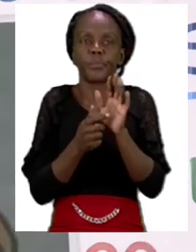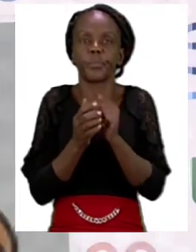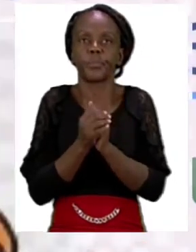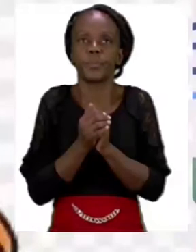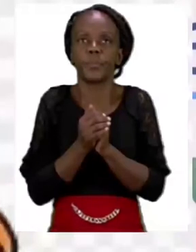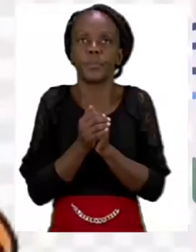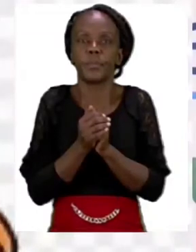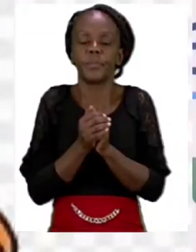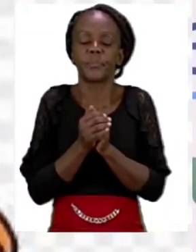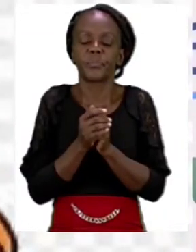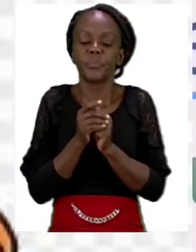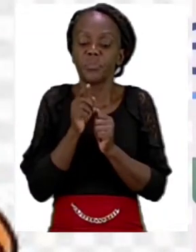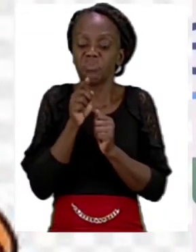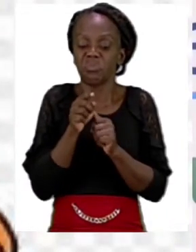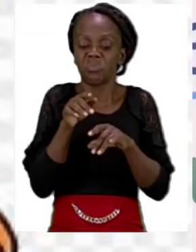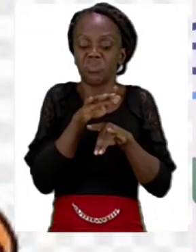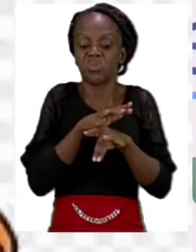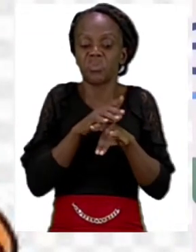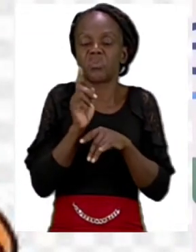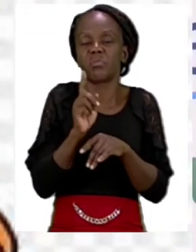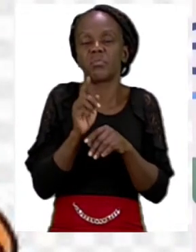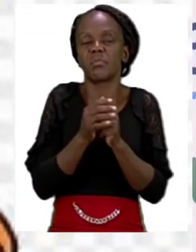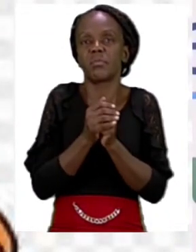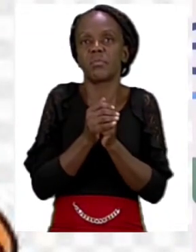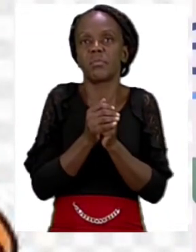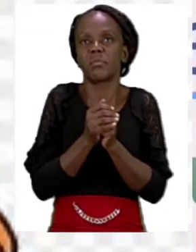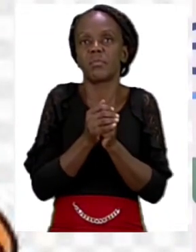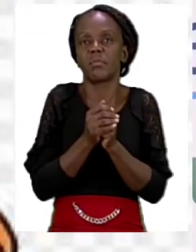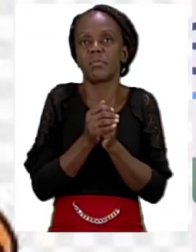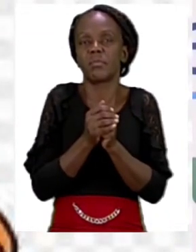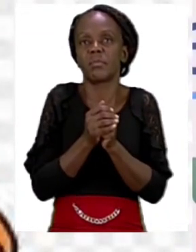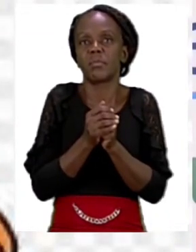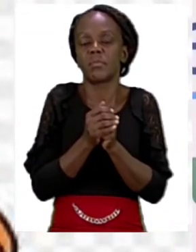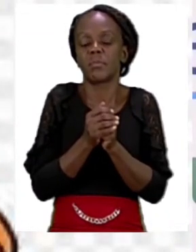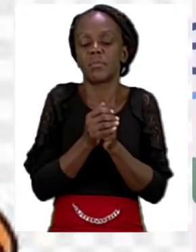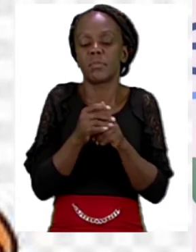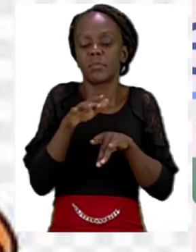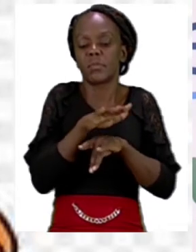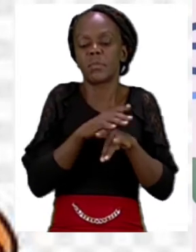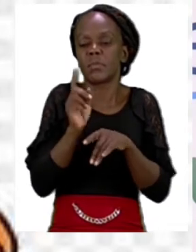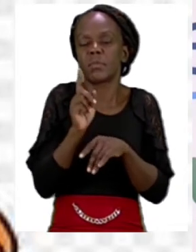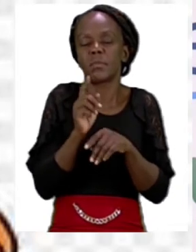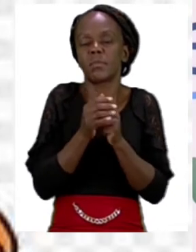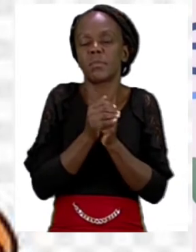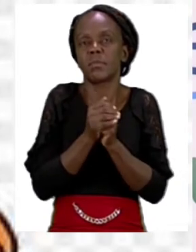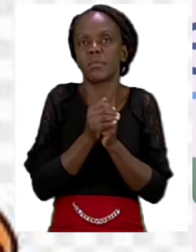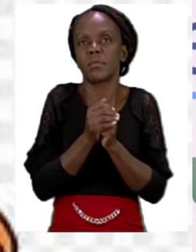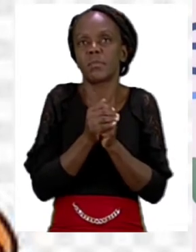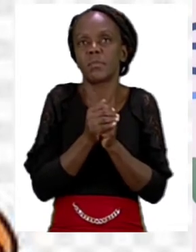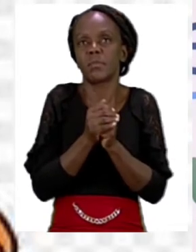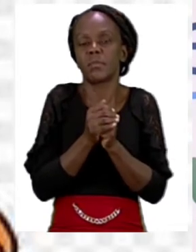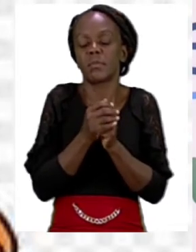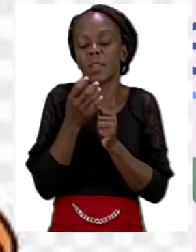now what do you think this animal is hmm it has a big